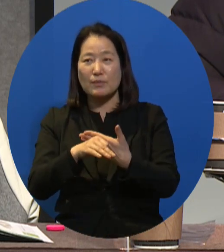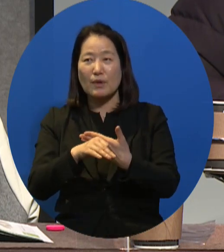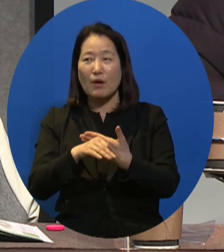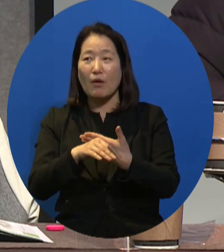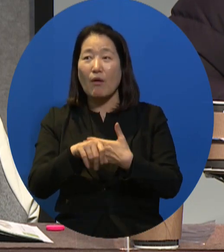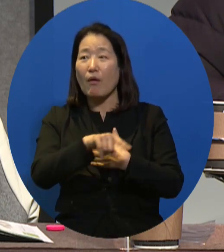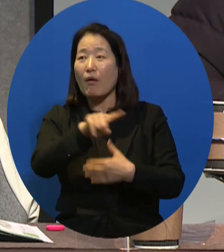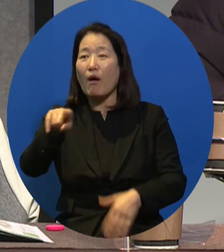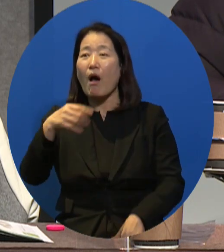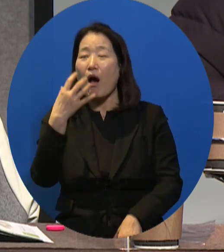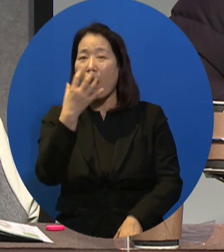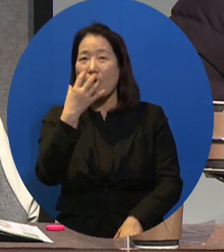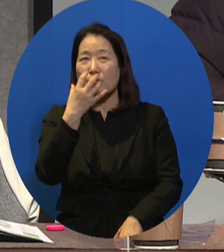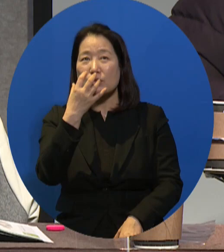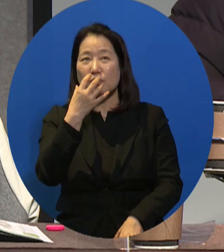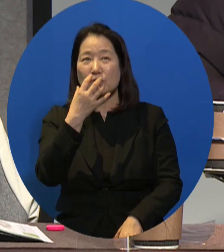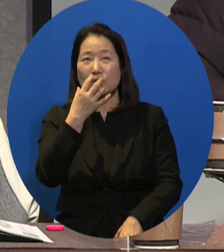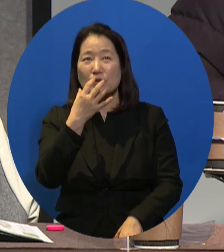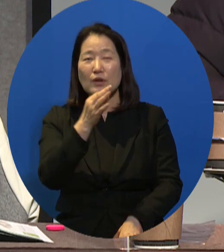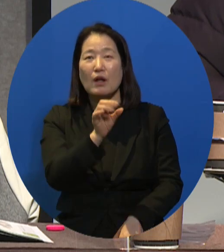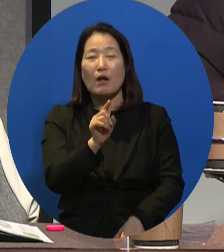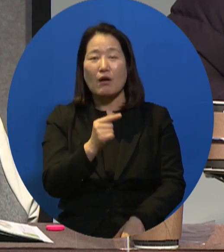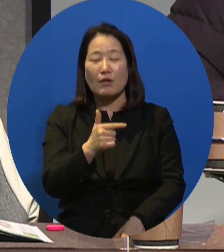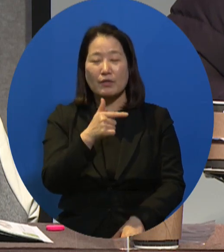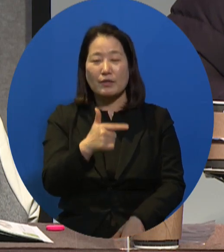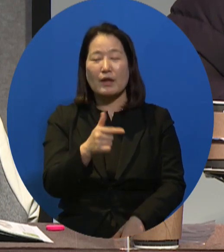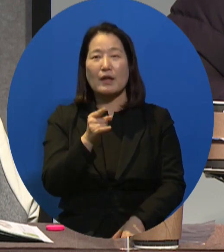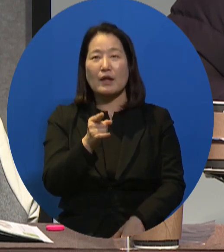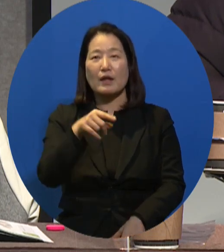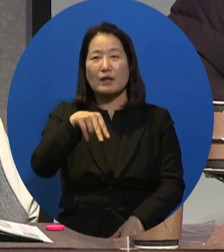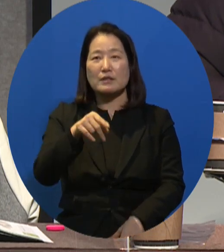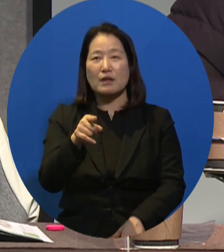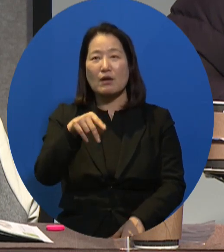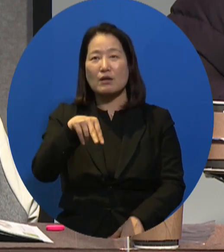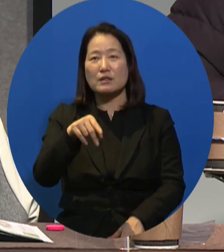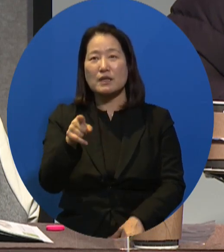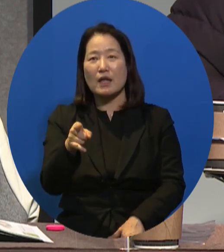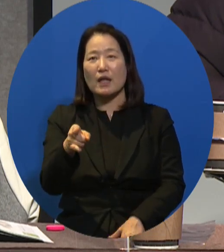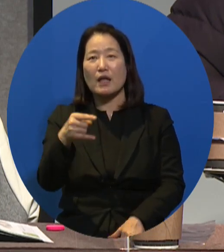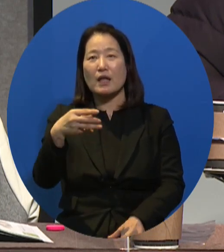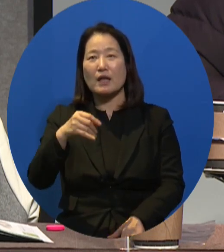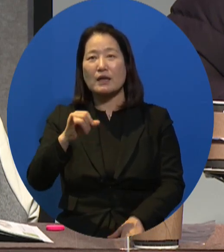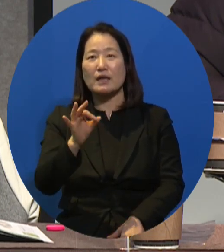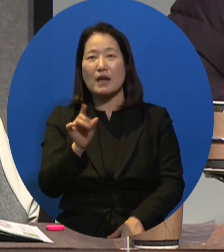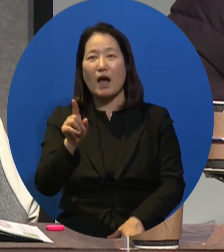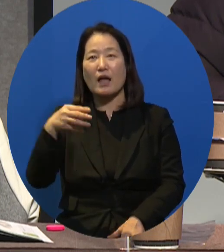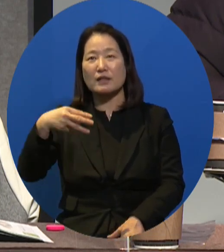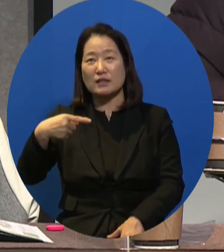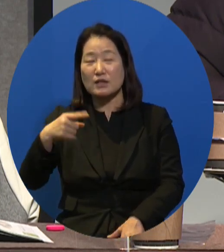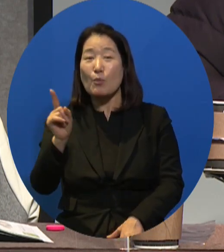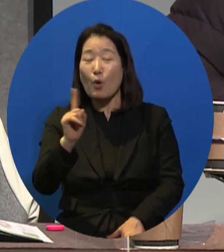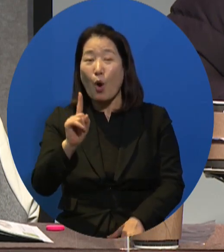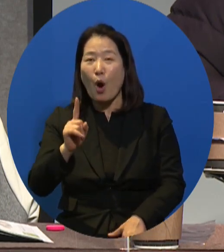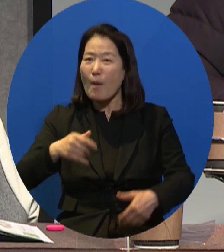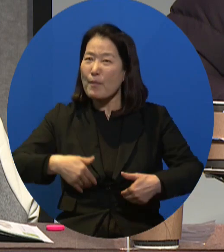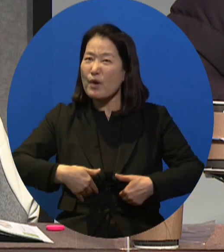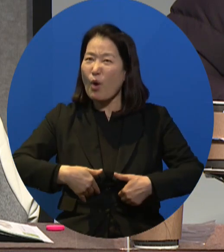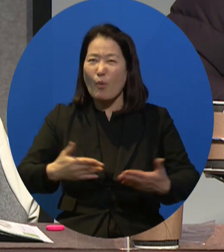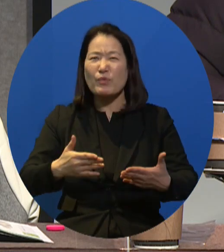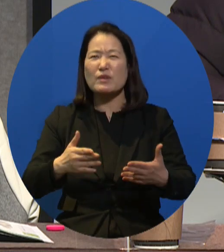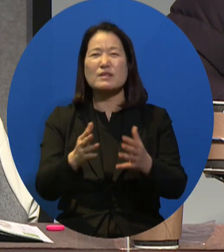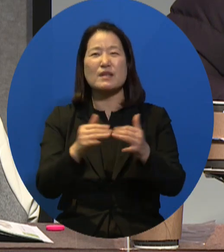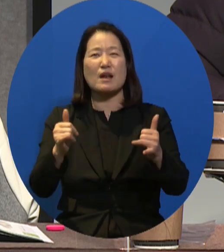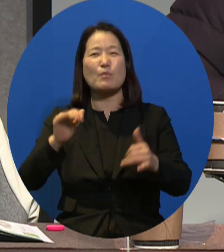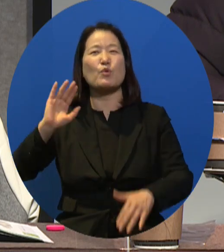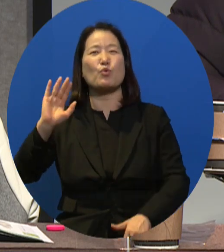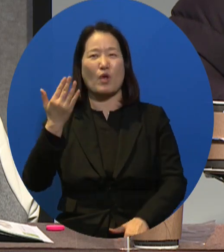of work, then we may all become unnecessary in this technology-driven